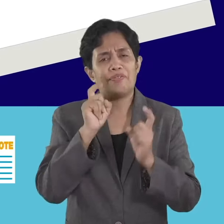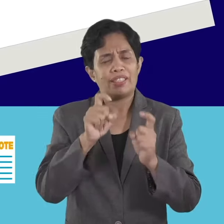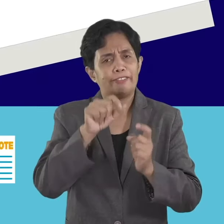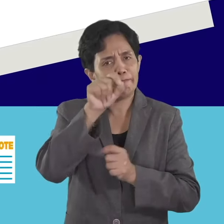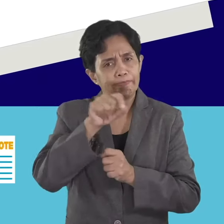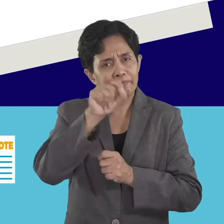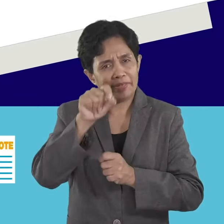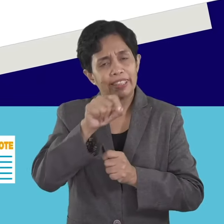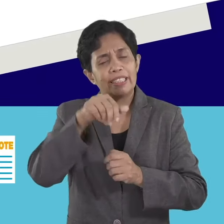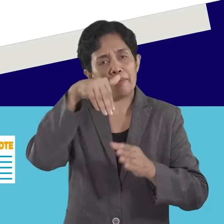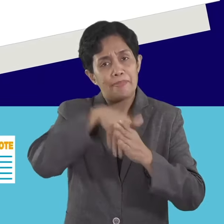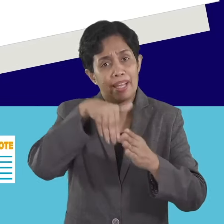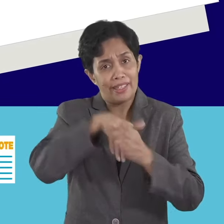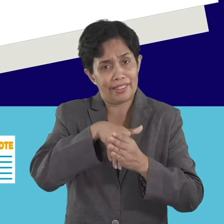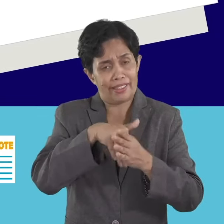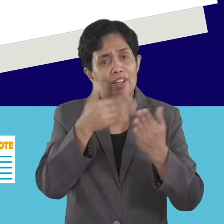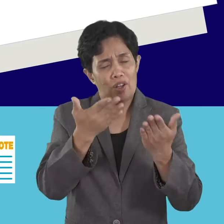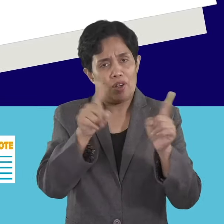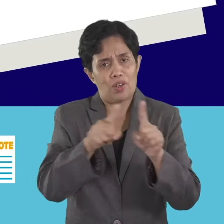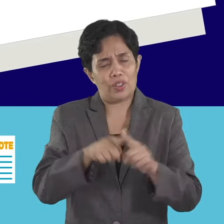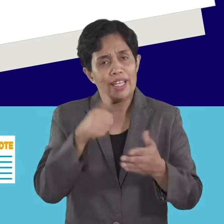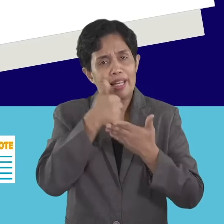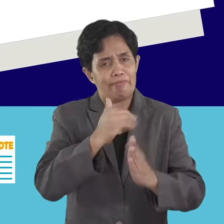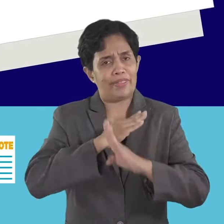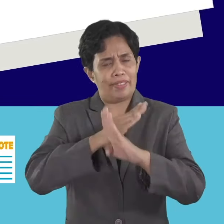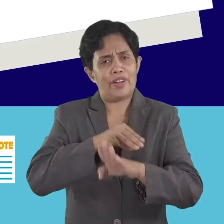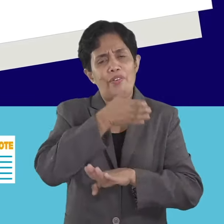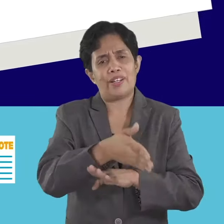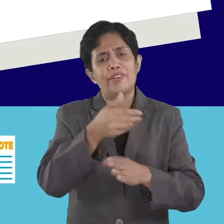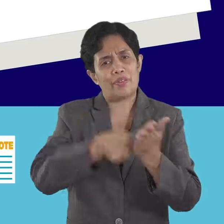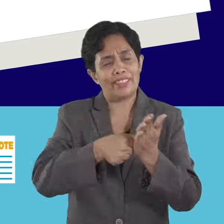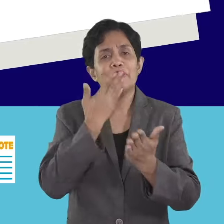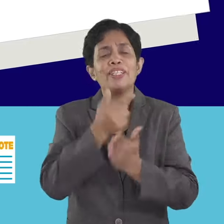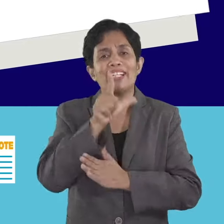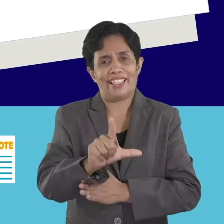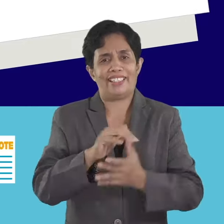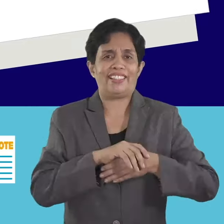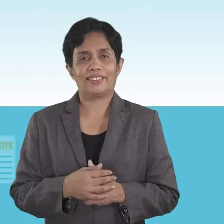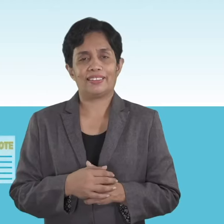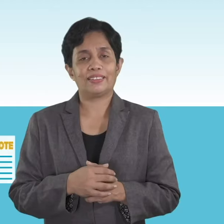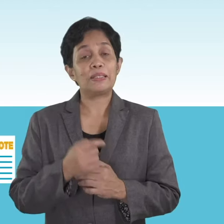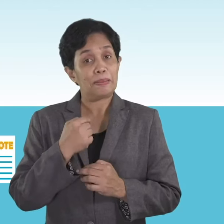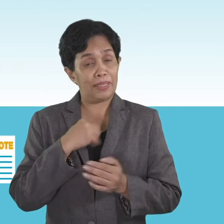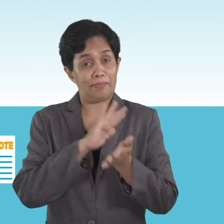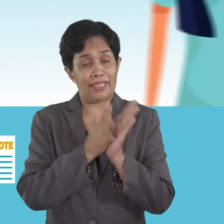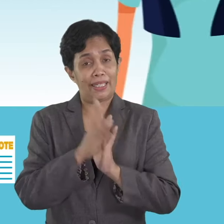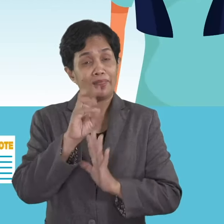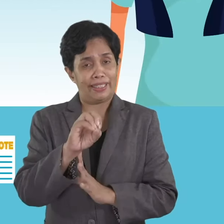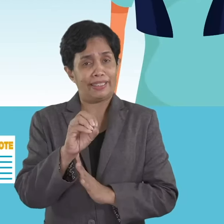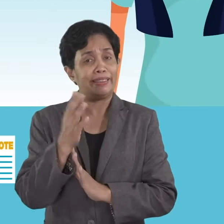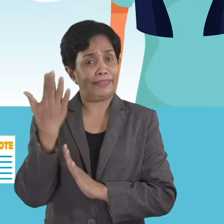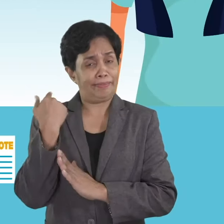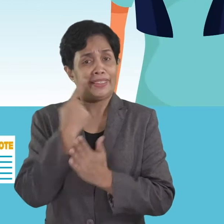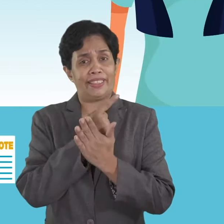for faster shading of the ballots. This will also help prevent overvoting. Good luck! I turned 60